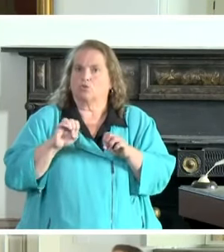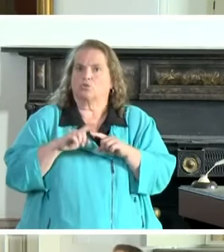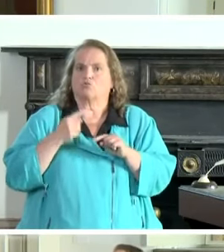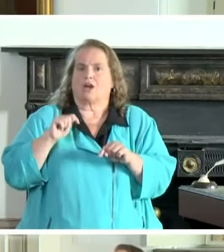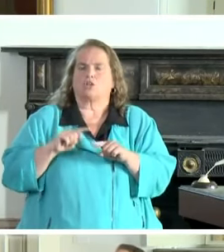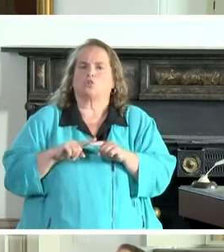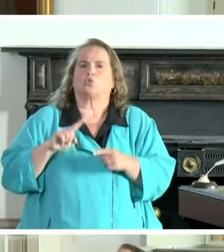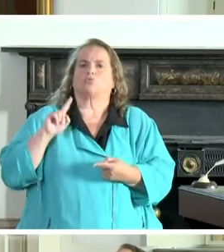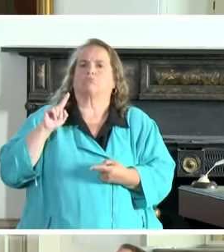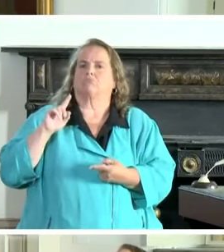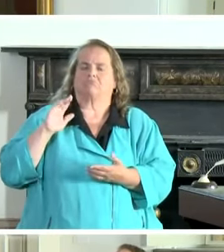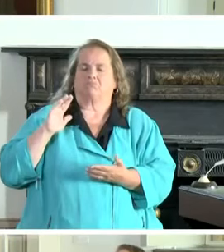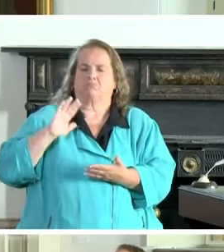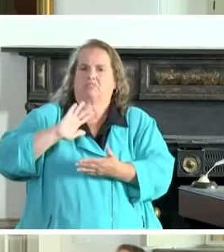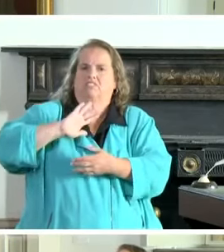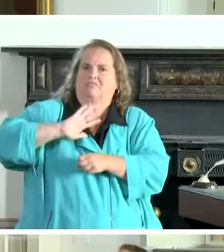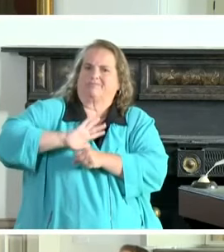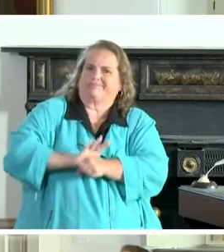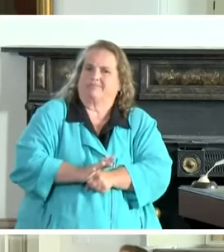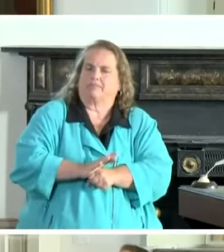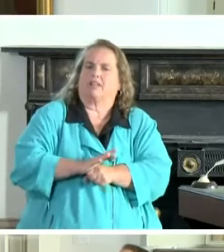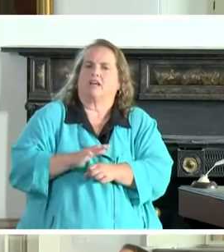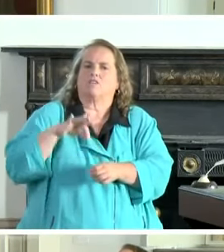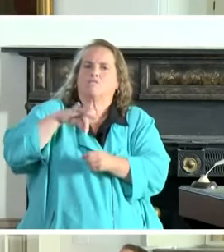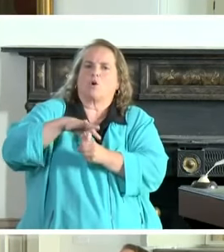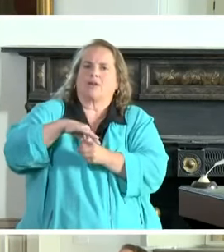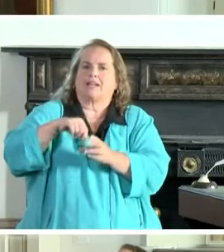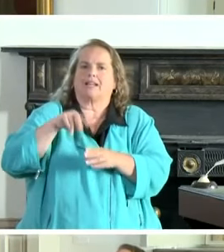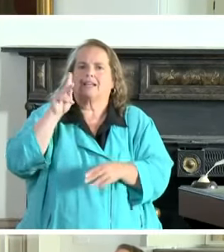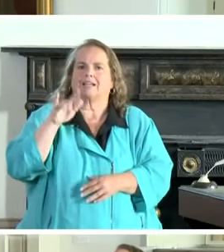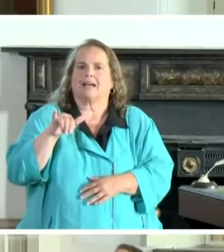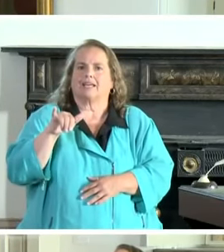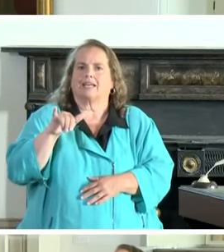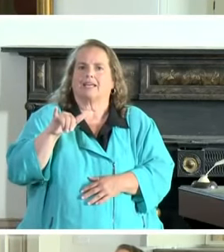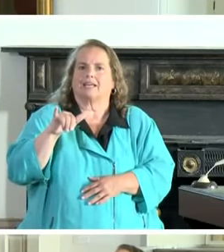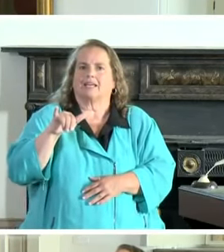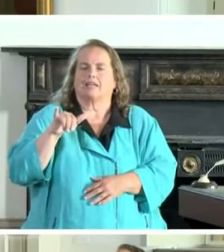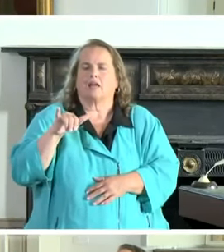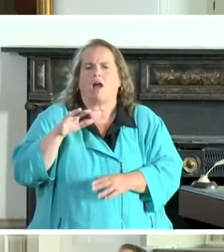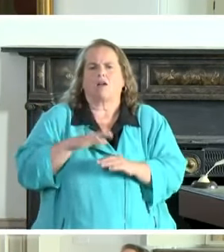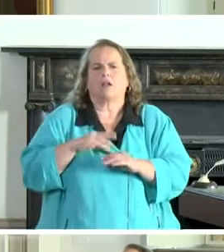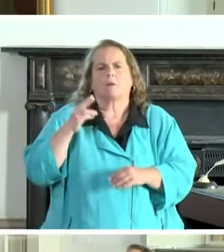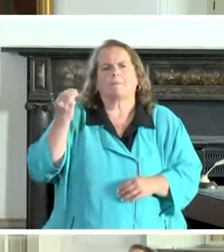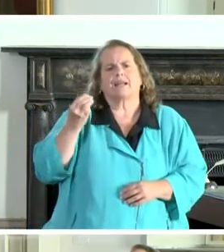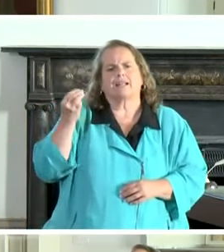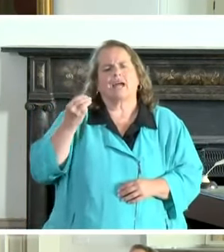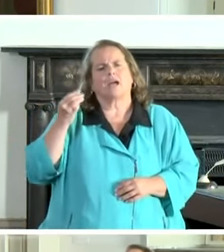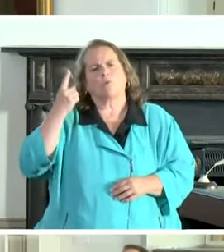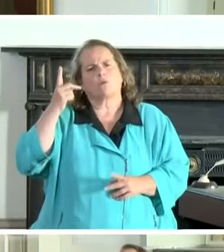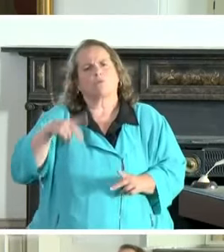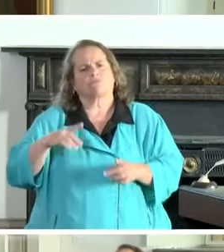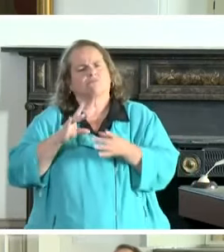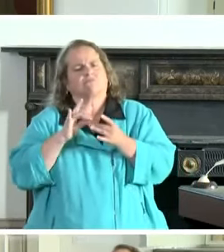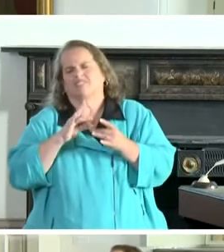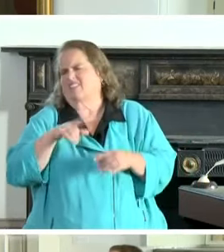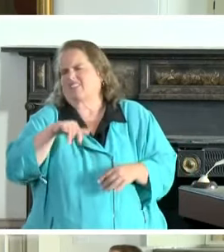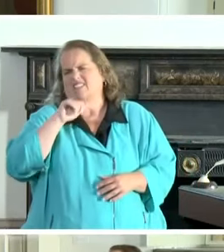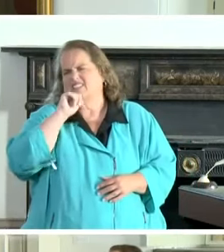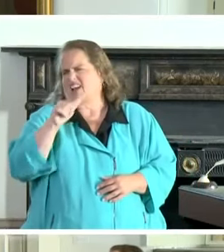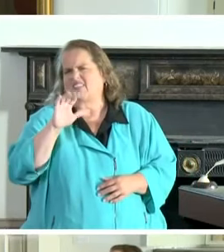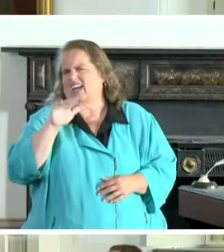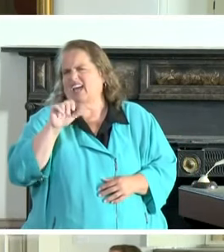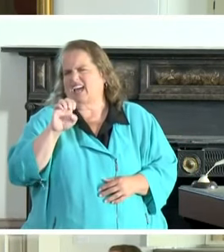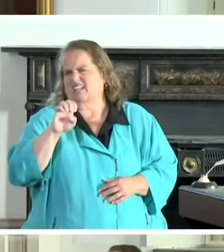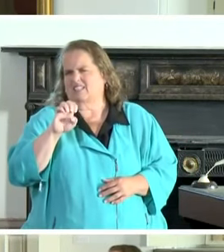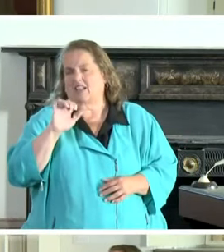vote in Kentucky. Roe Cunningham came out on Monday and said that he did not believe that that was the case. And some of this question, whether that effort